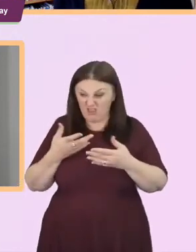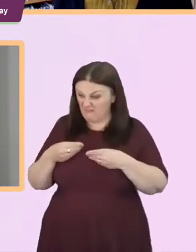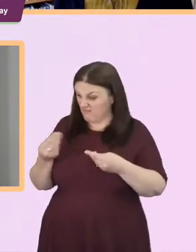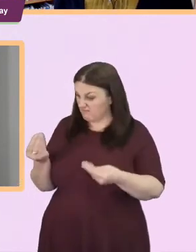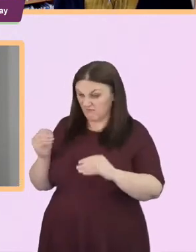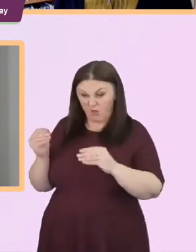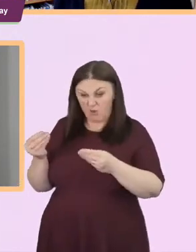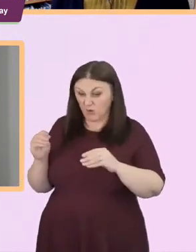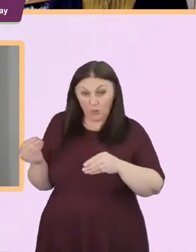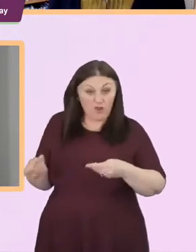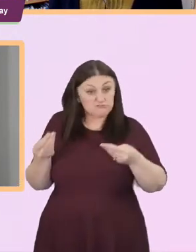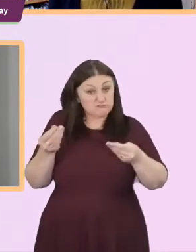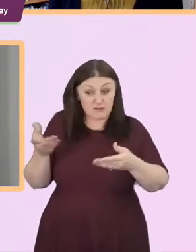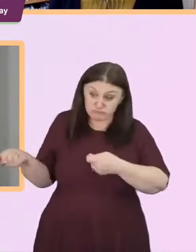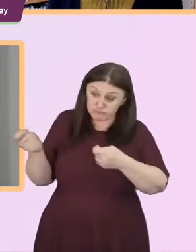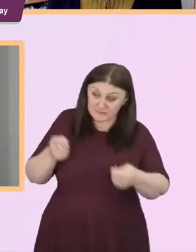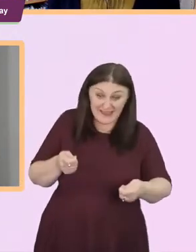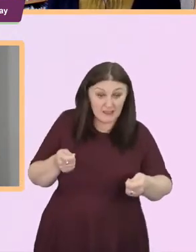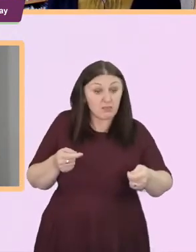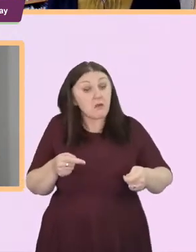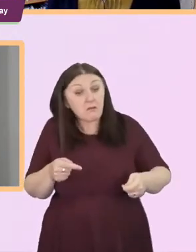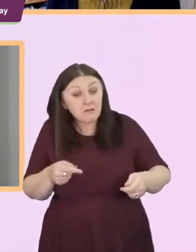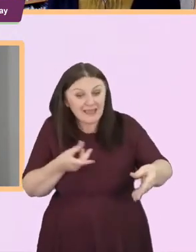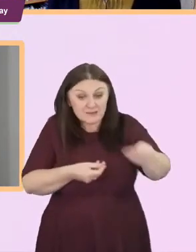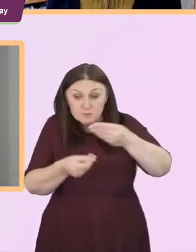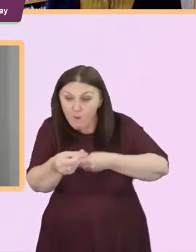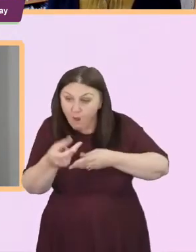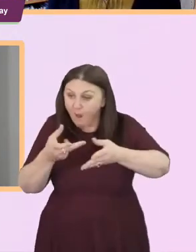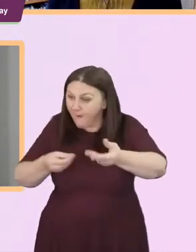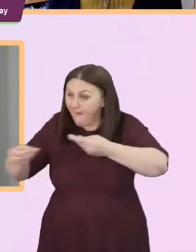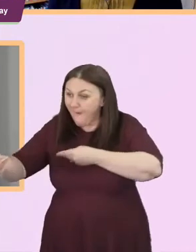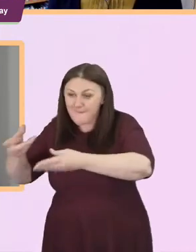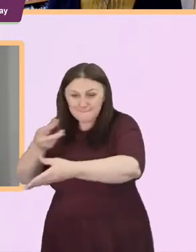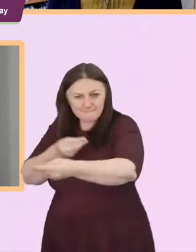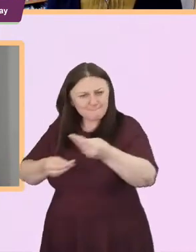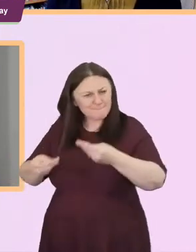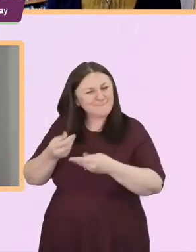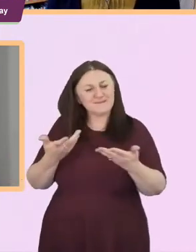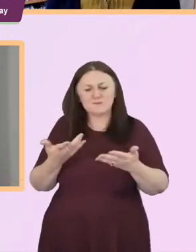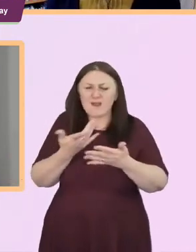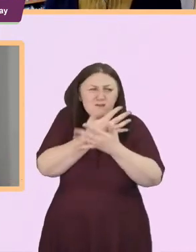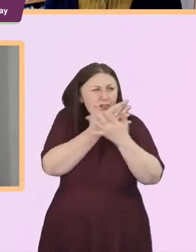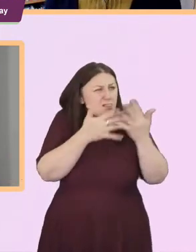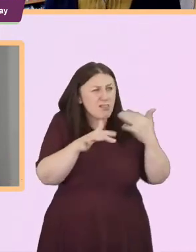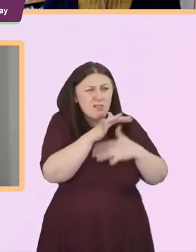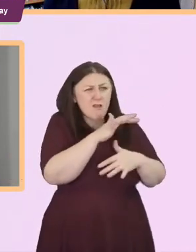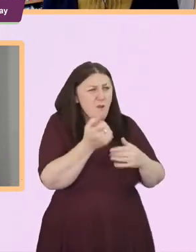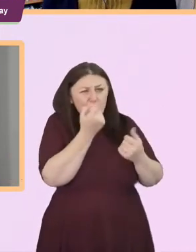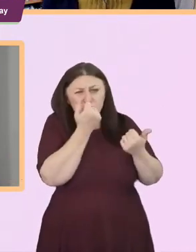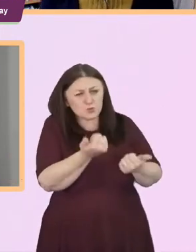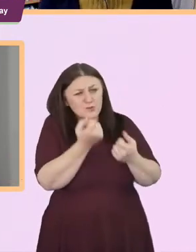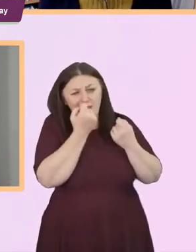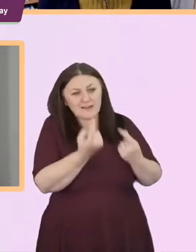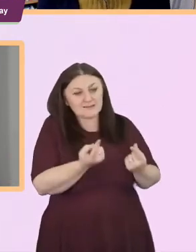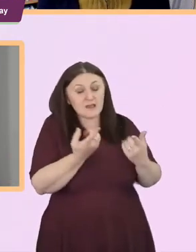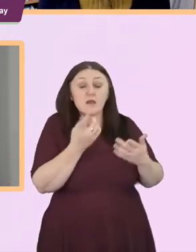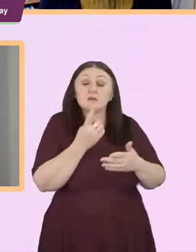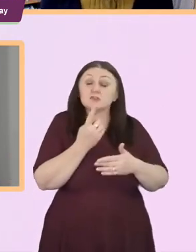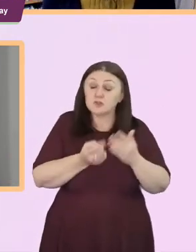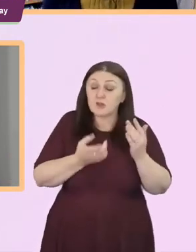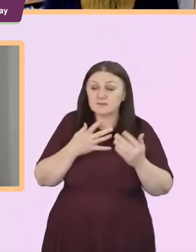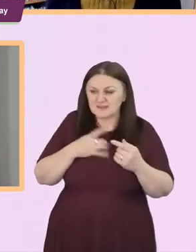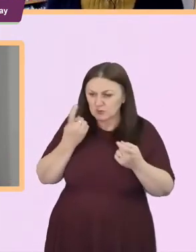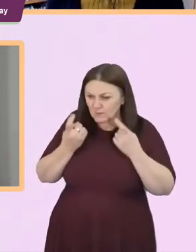um and then they could swap them with someone for something they did want so there's loads of really good ideas out there it's just thinking about how as